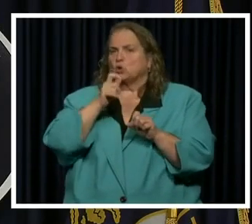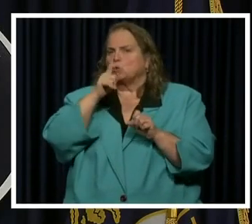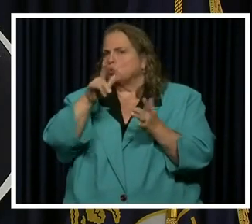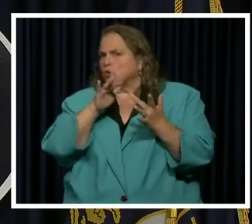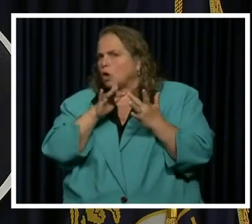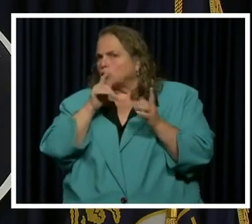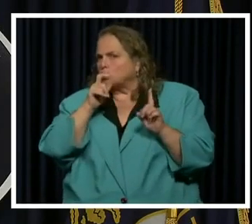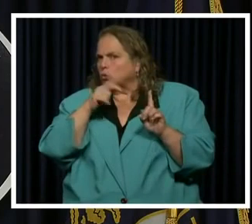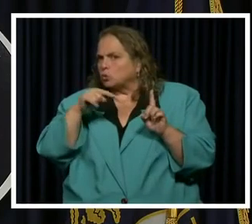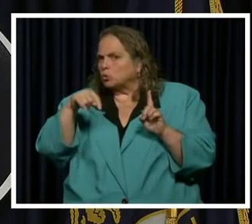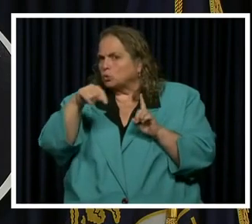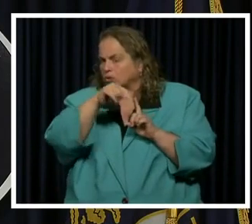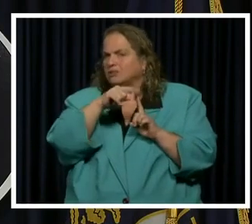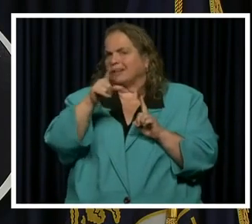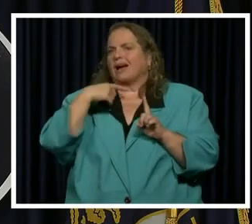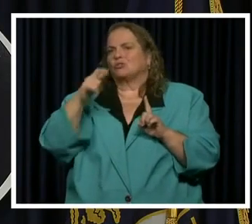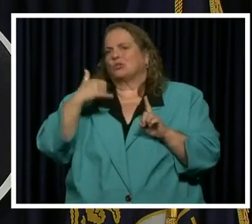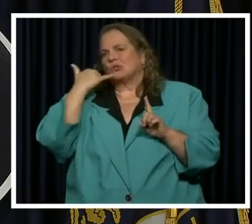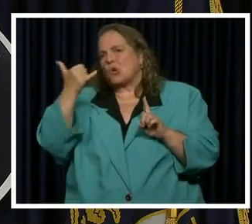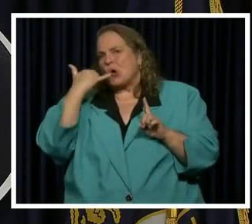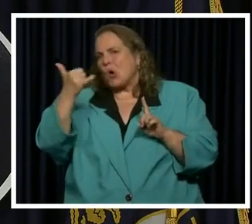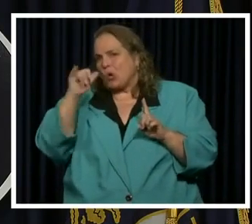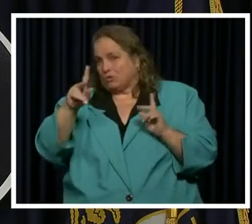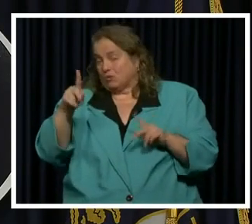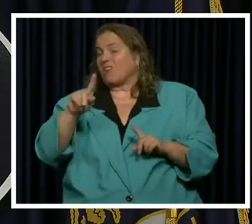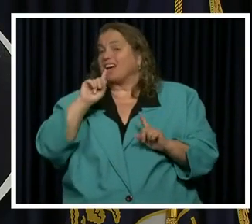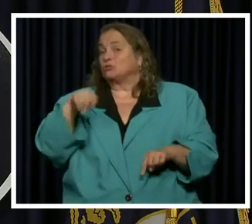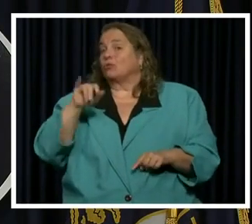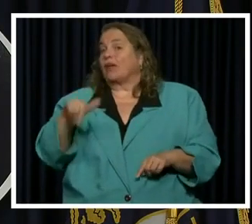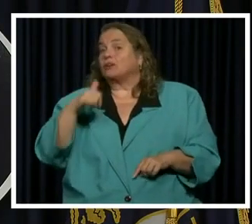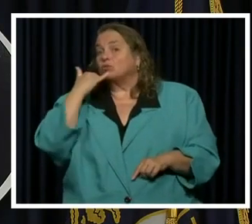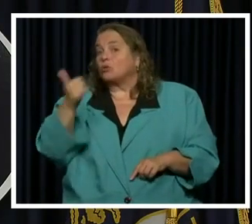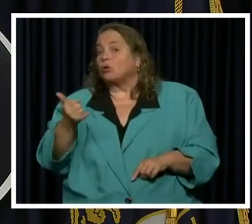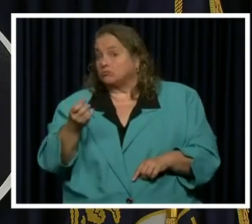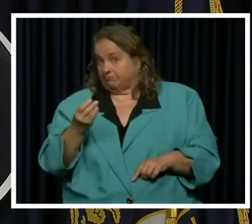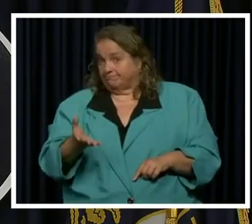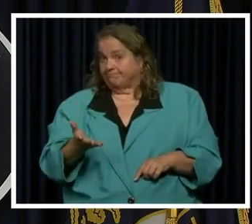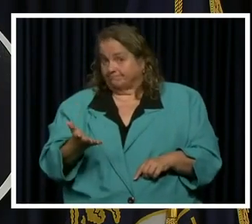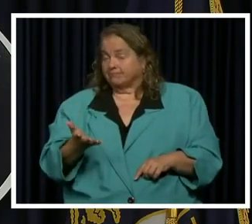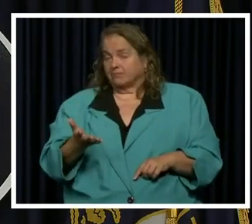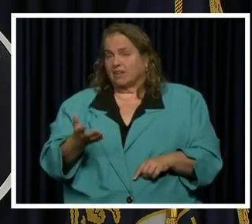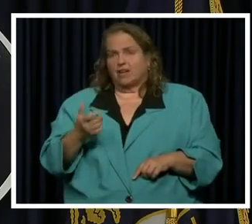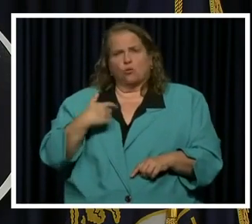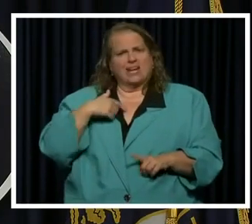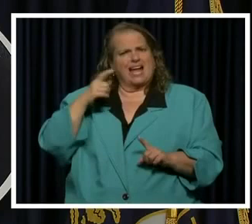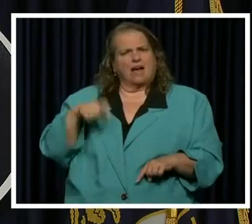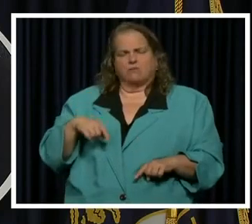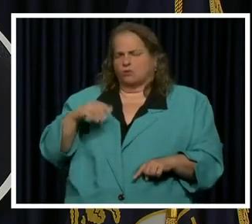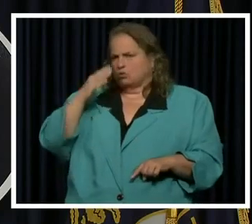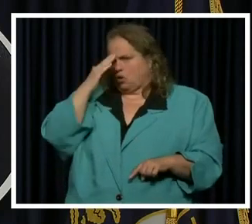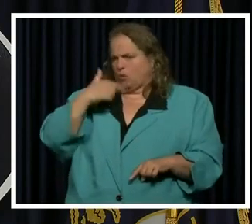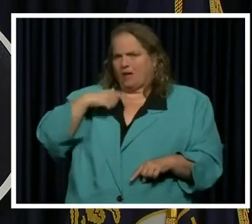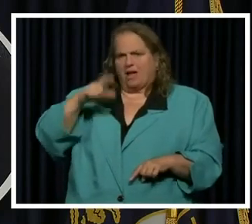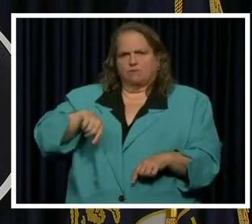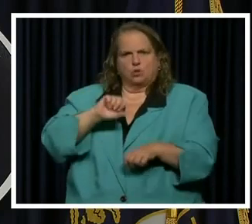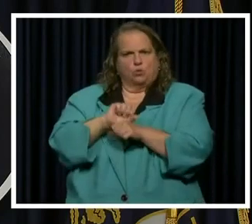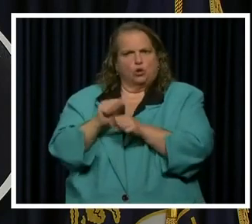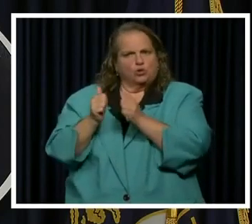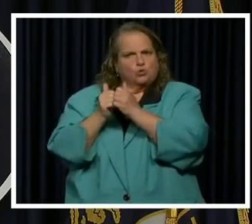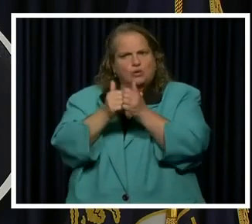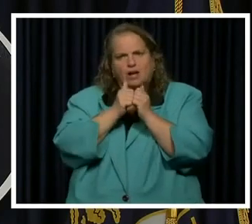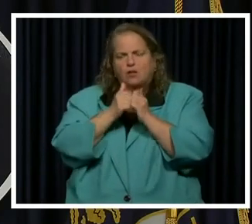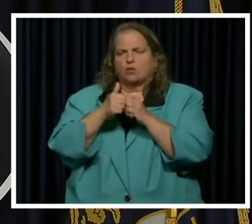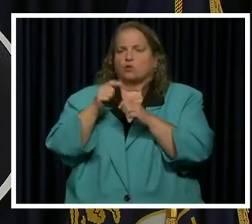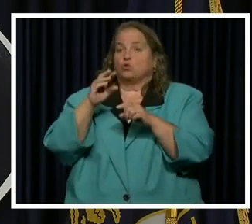we all have to do our part if we've been contagious or if we've been exposed to someone with it. This is all of us working together to reopen our